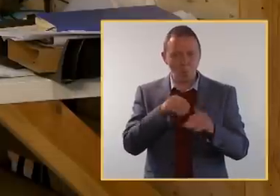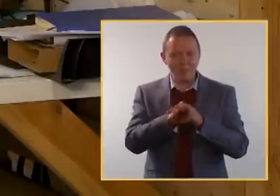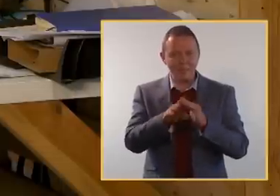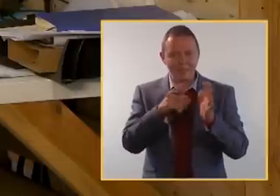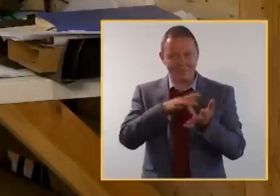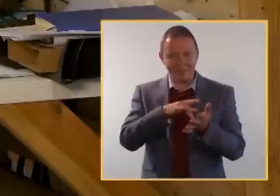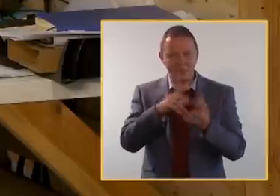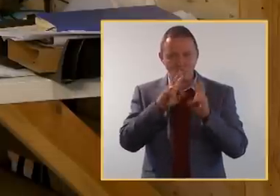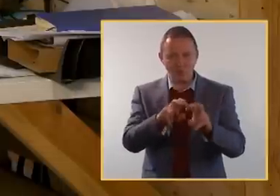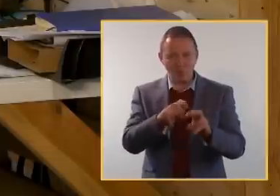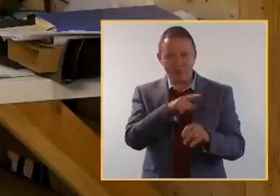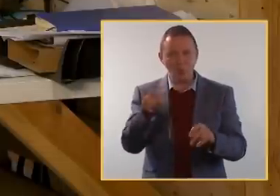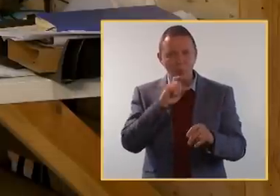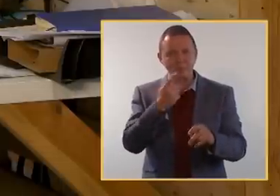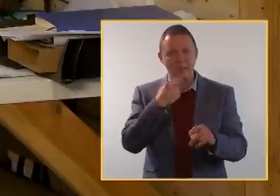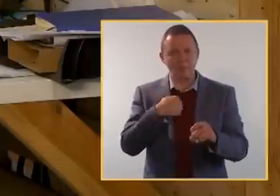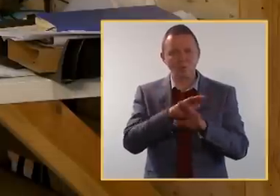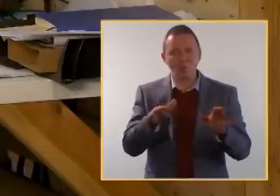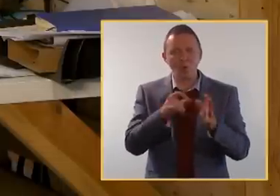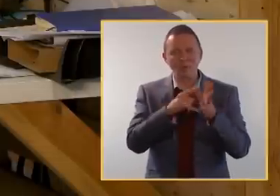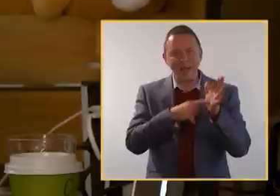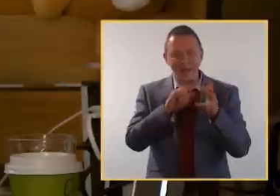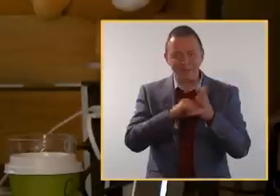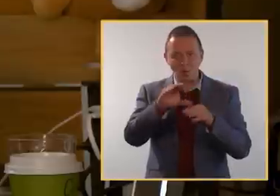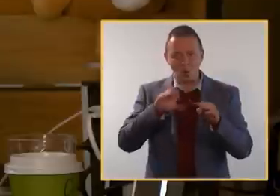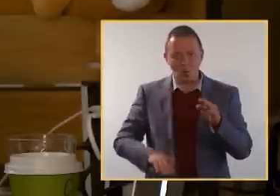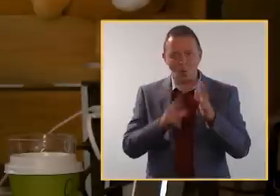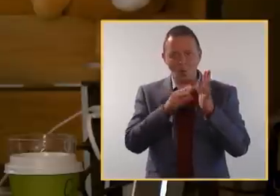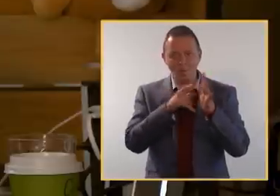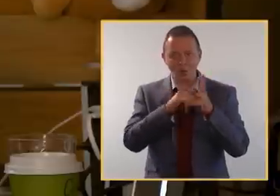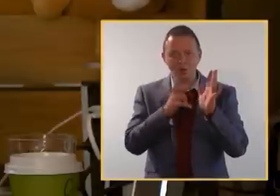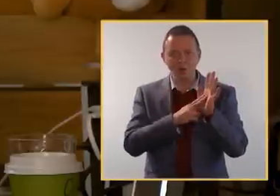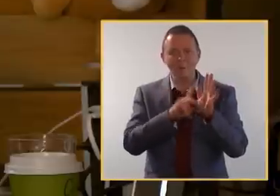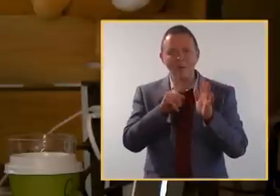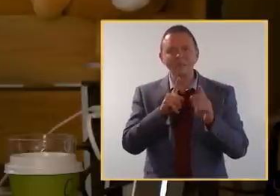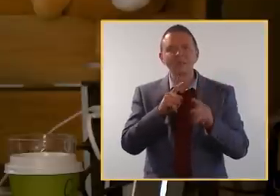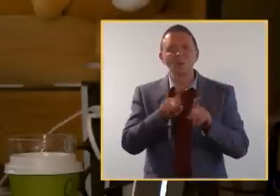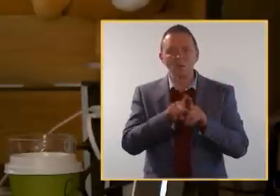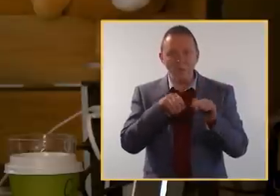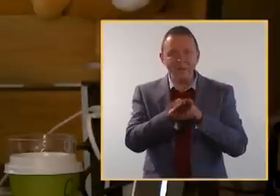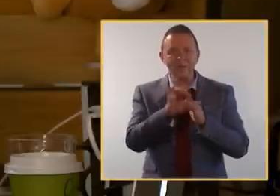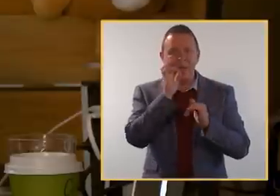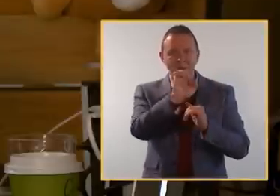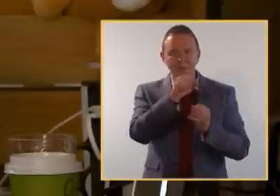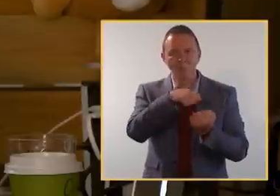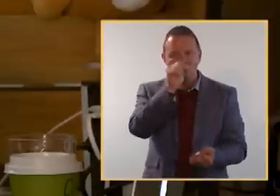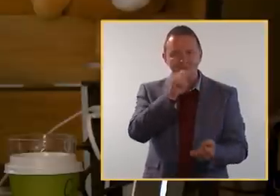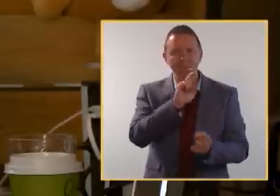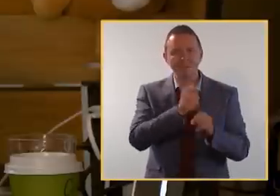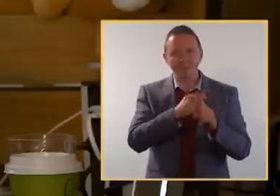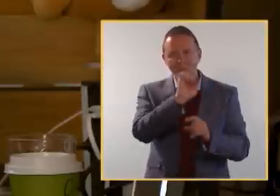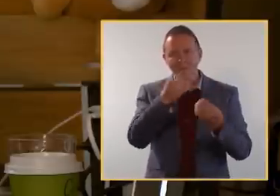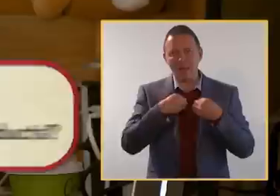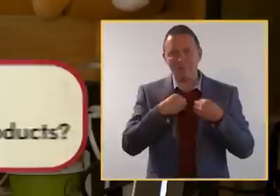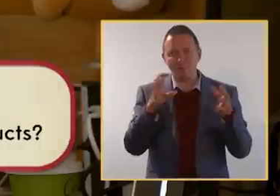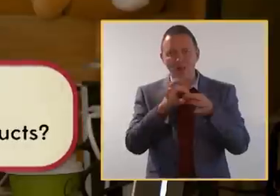clinic before you go. Many will proudly state they have no sales commissions. Whatever else you do, when you walk into a hearing clinic, ask them what qualifications